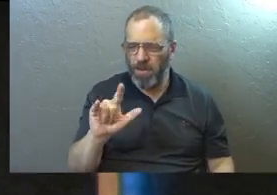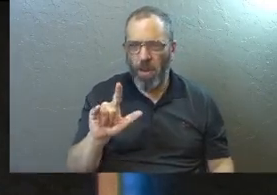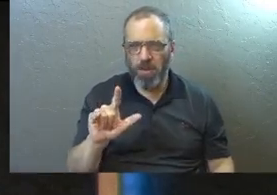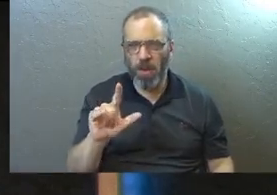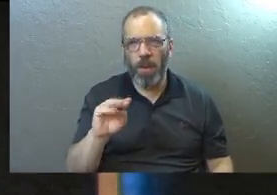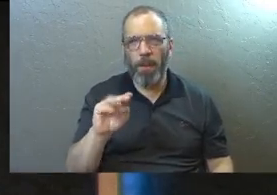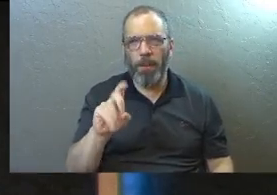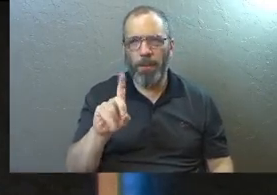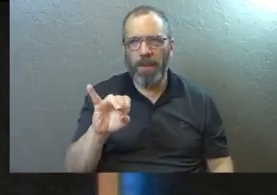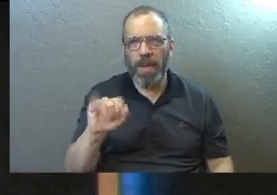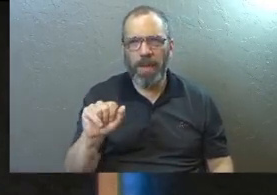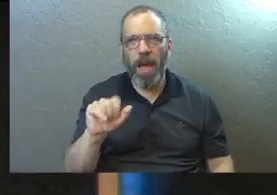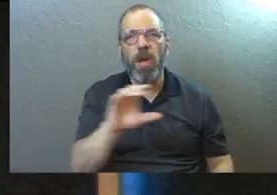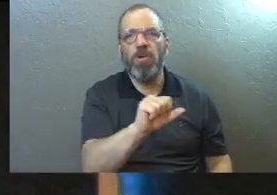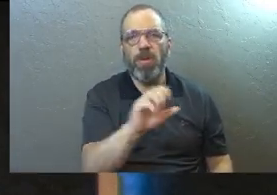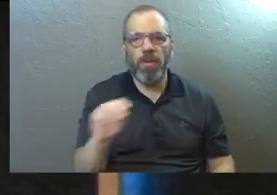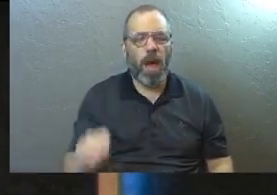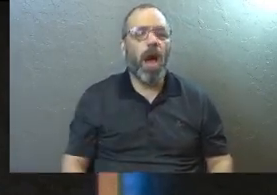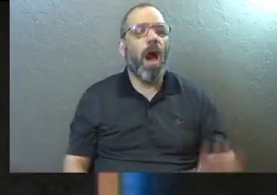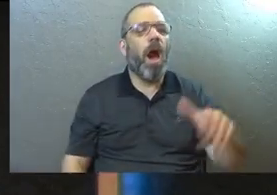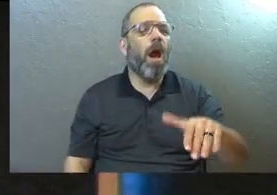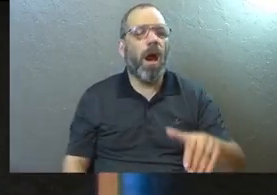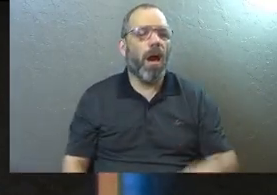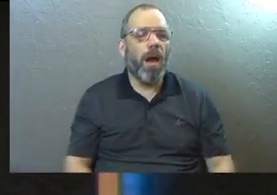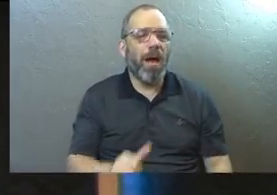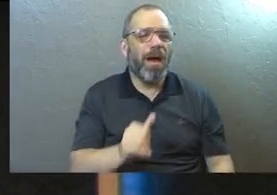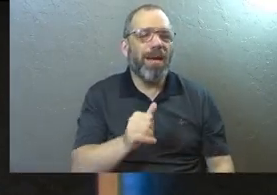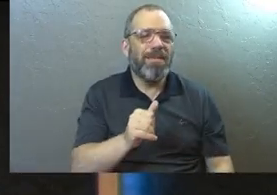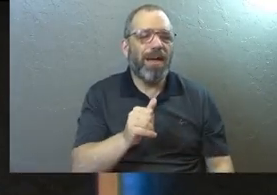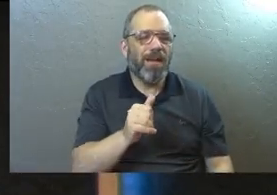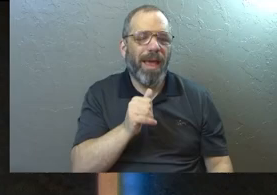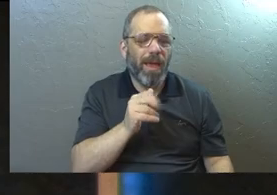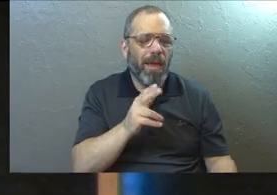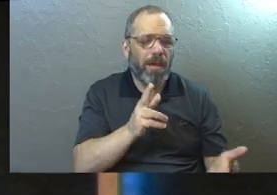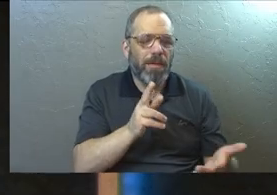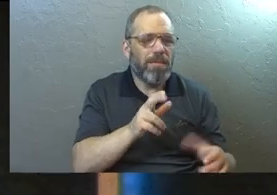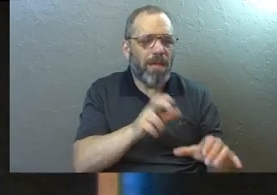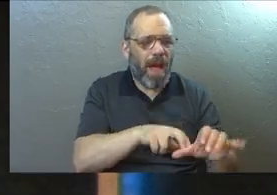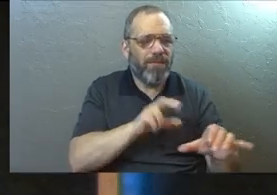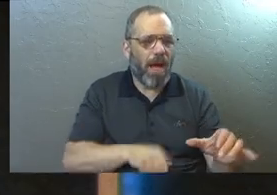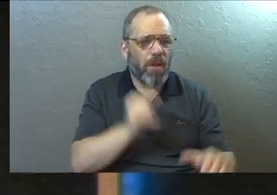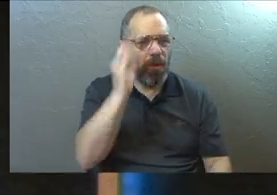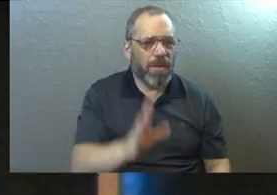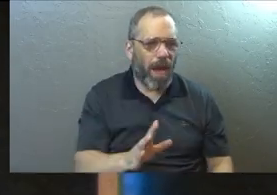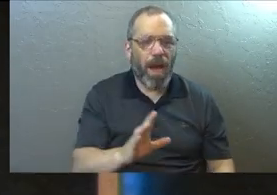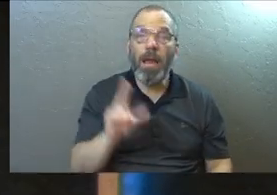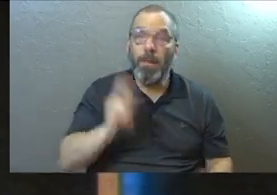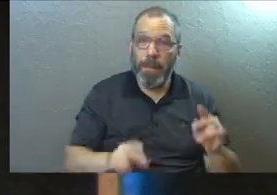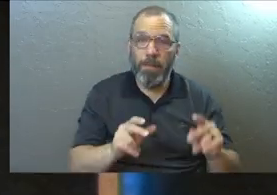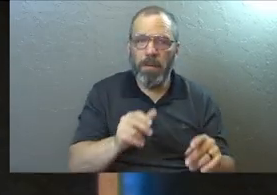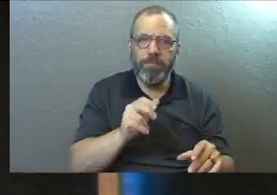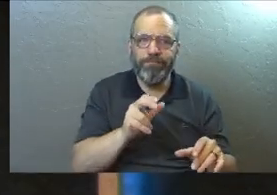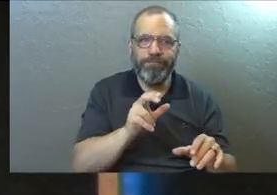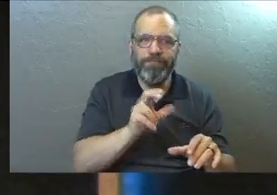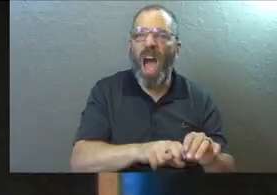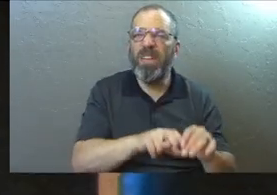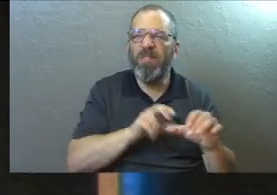in a sense, makes it sound like we're saying unfollow God. That's not the point. What we're saying is people unfollow God.